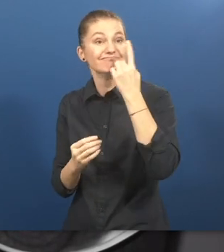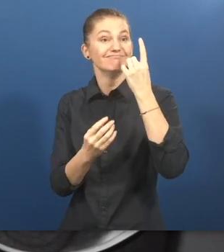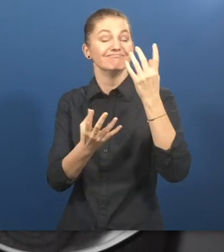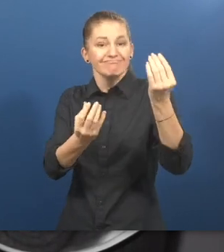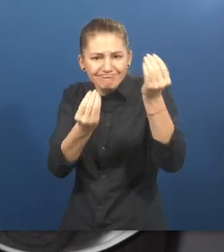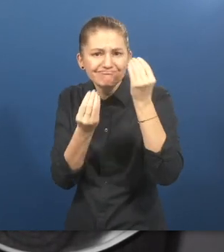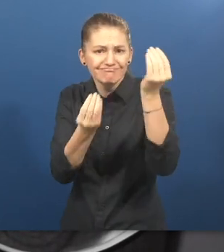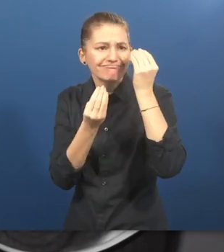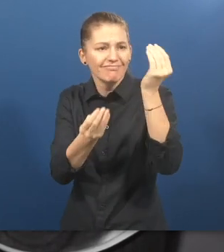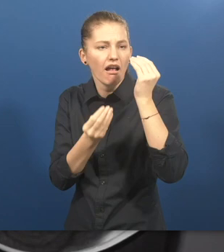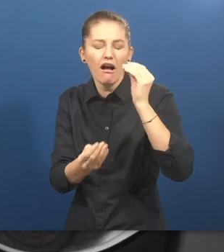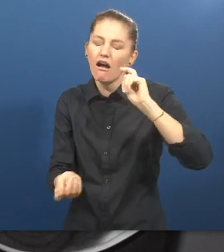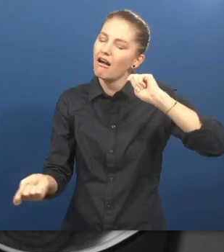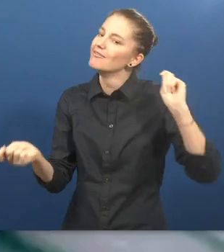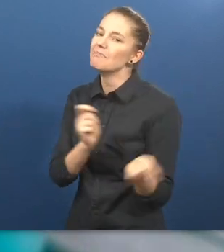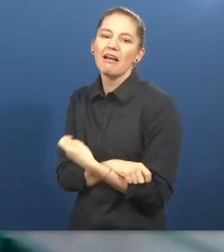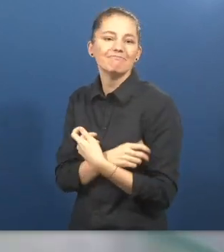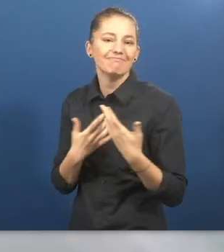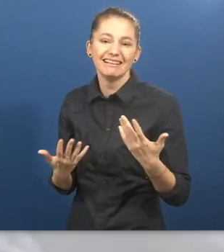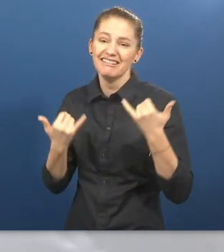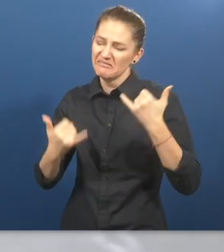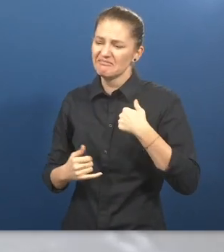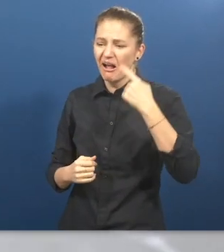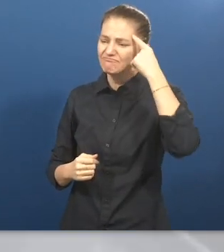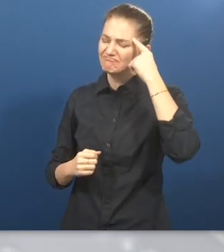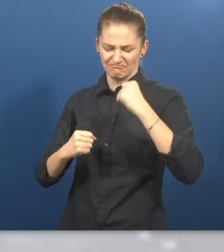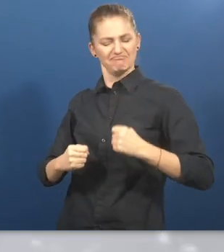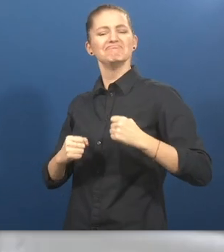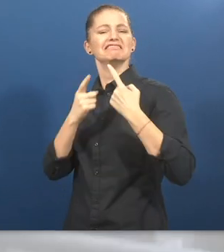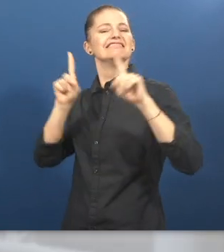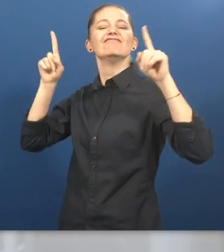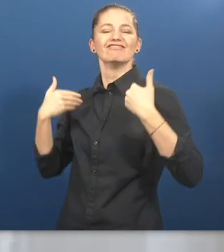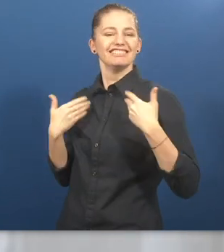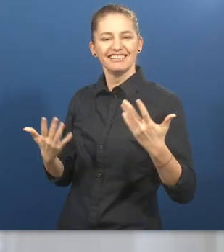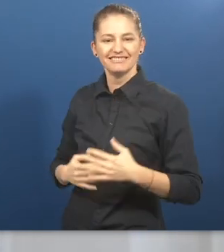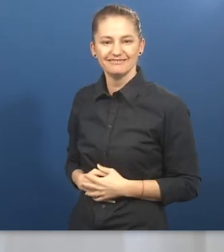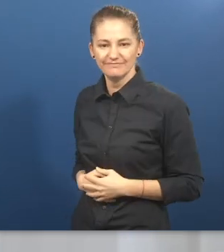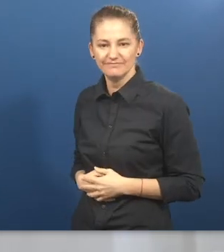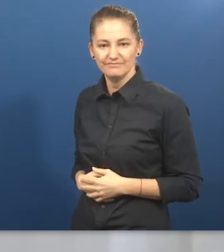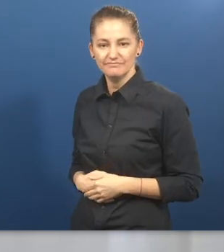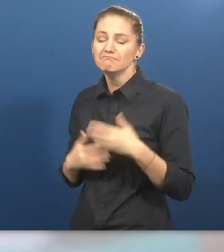think differently. How does professional inclusion work? Victor Martinez.